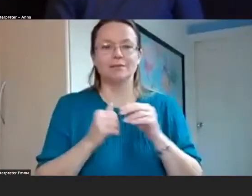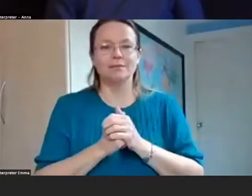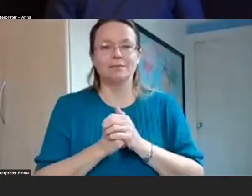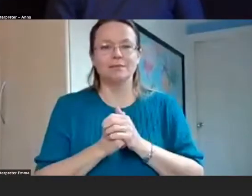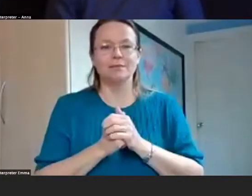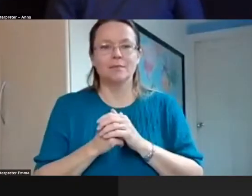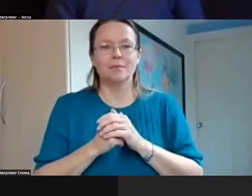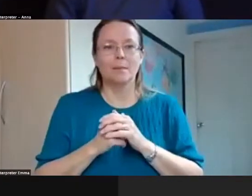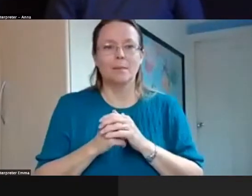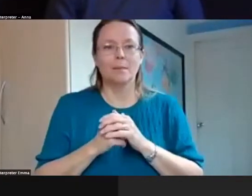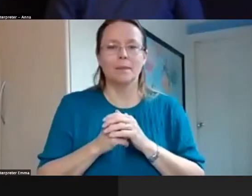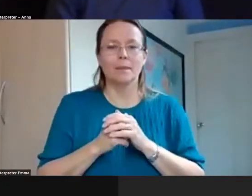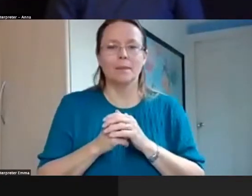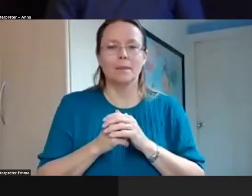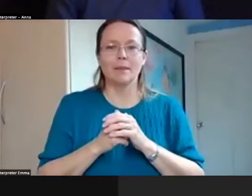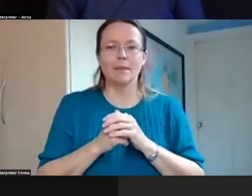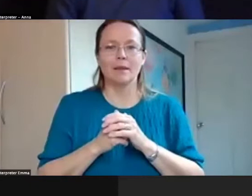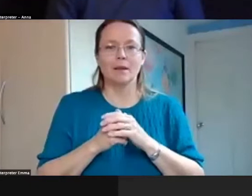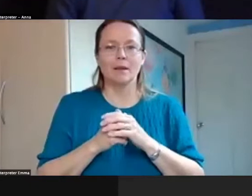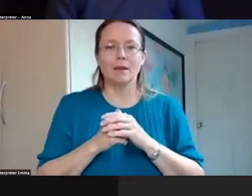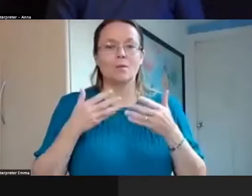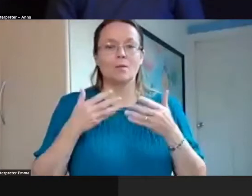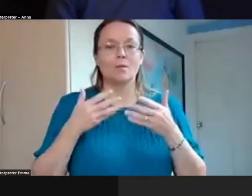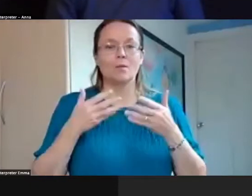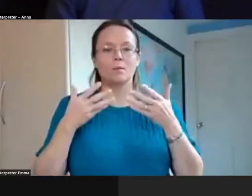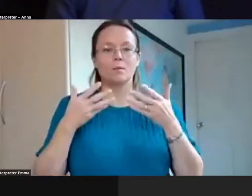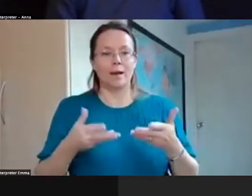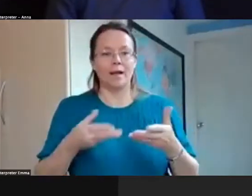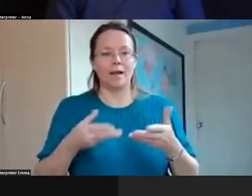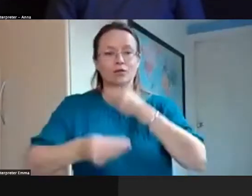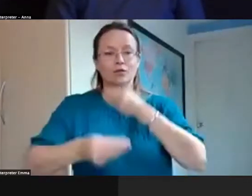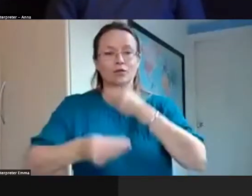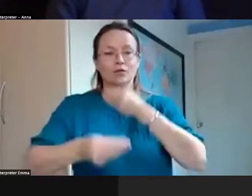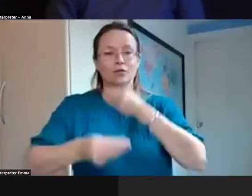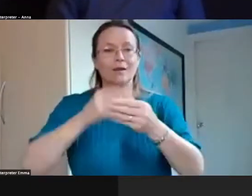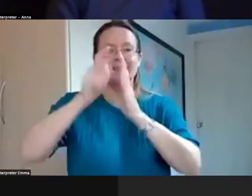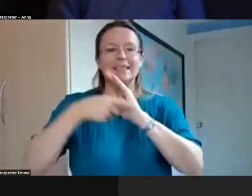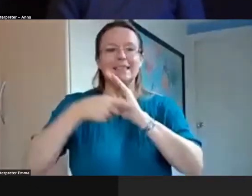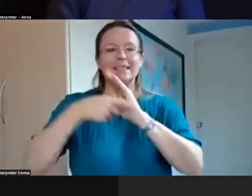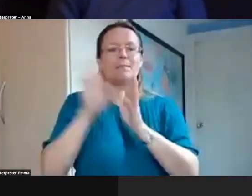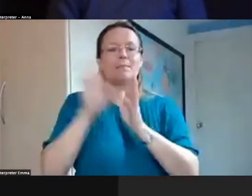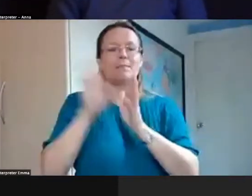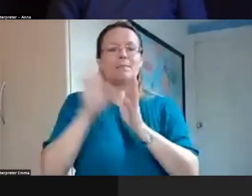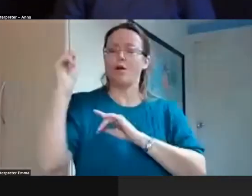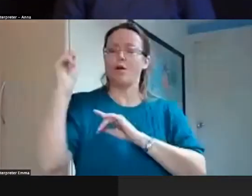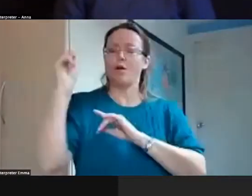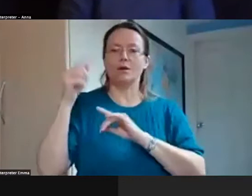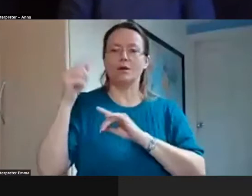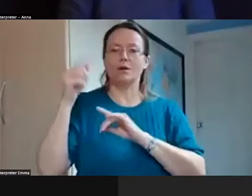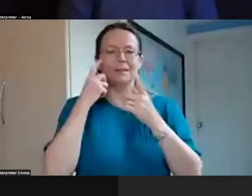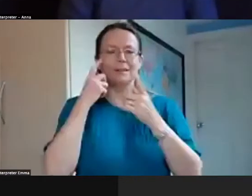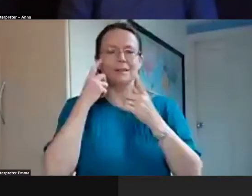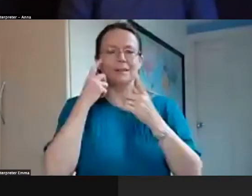Where are the stories of the disabled people of God? I have three little stories to tell you about my search for stories of